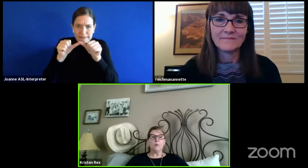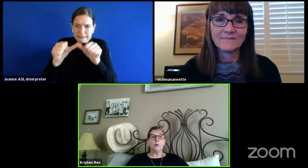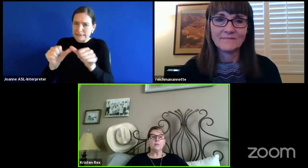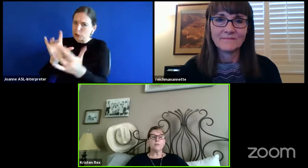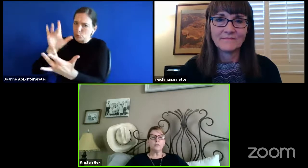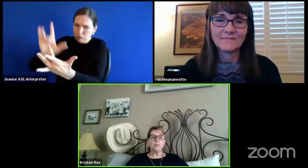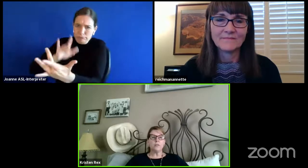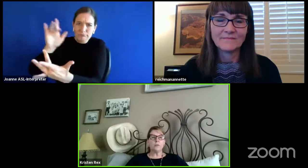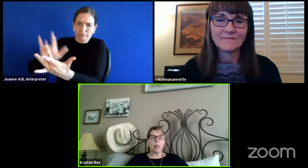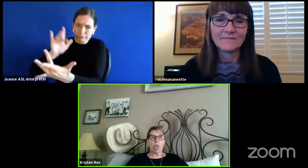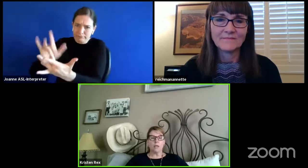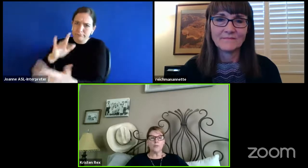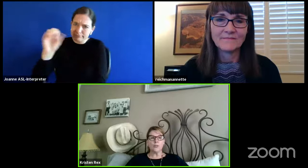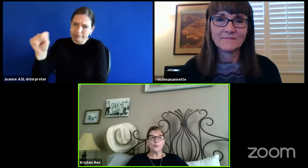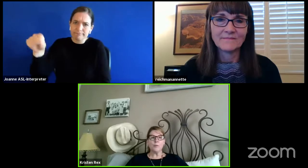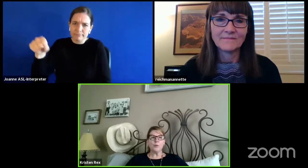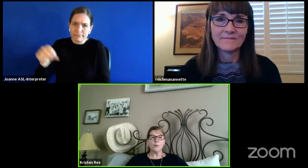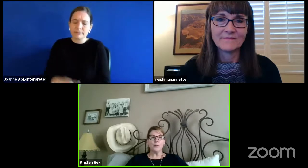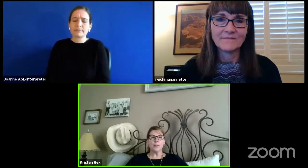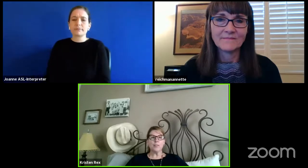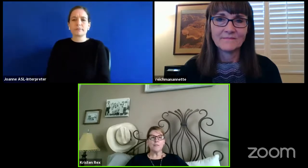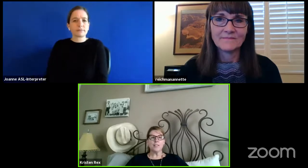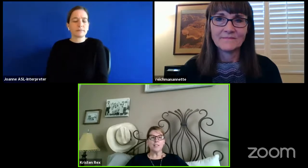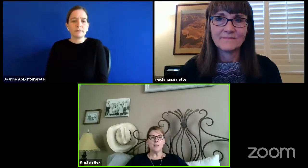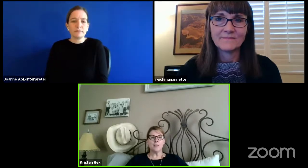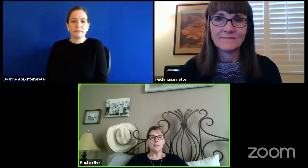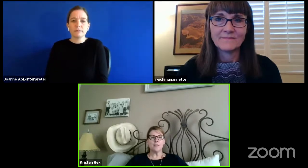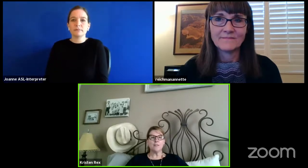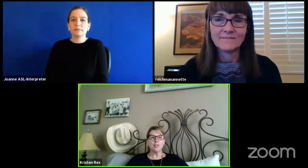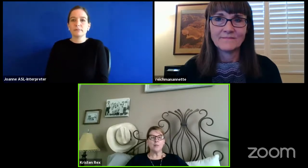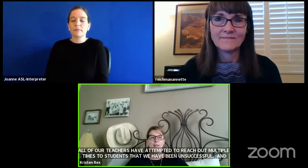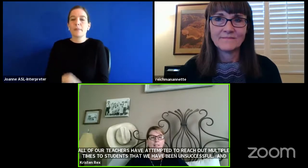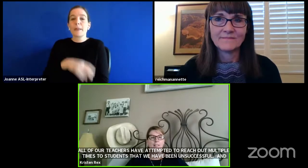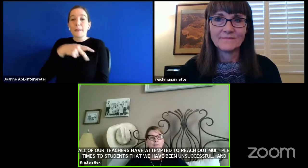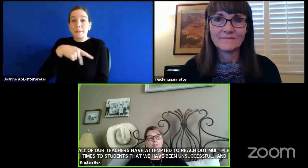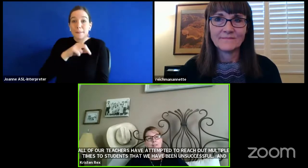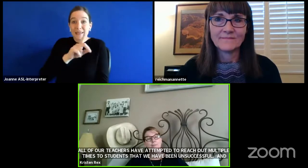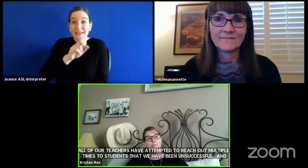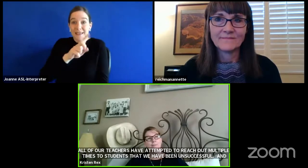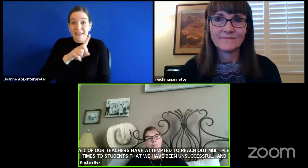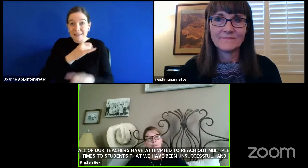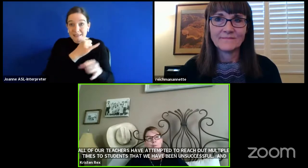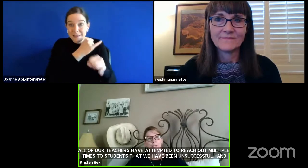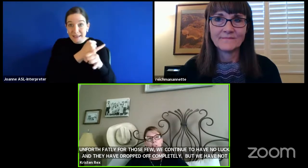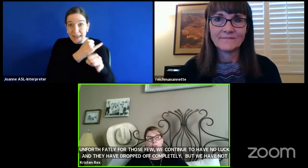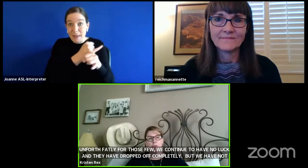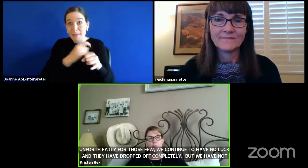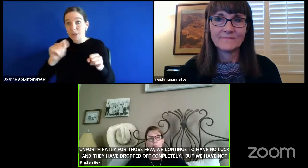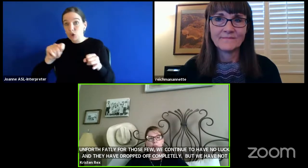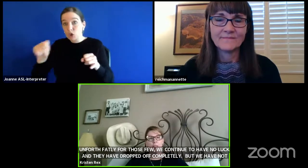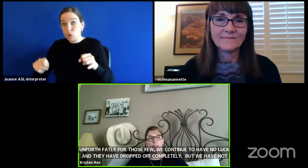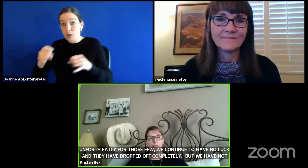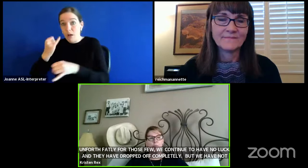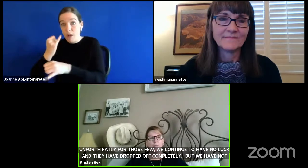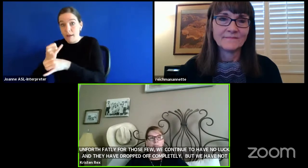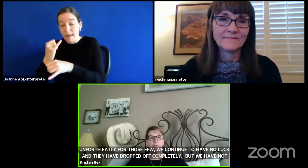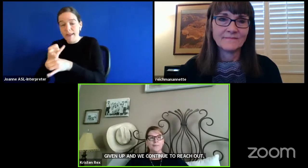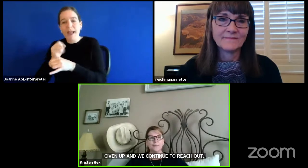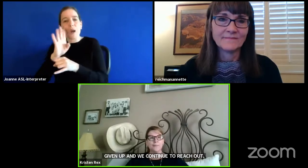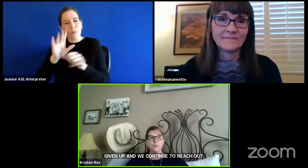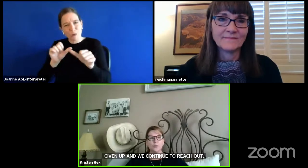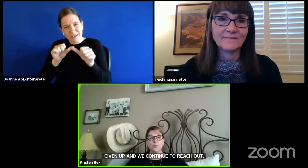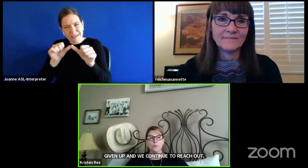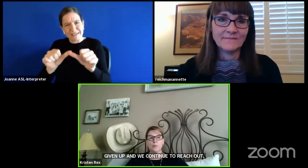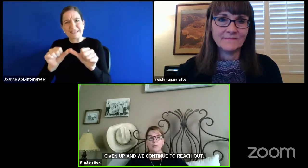Both schools have continued to develop activities that will continue student engagement,